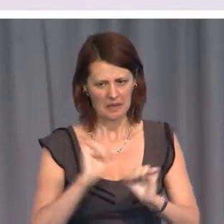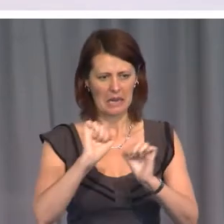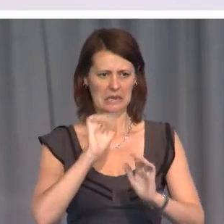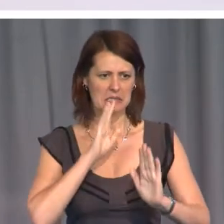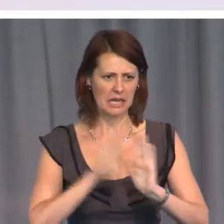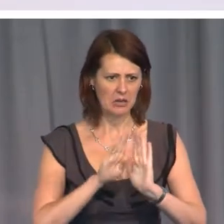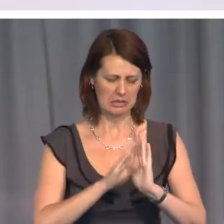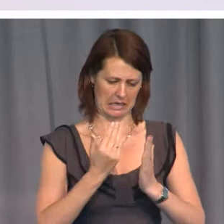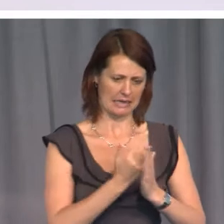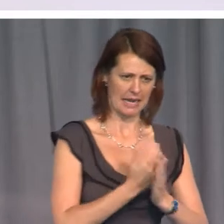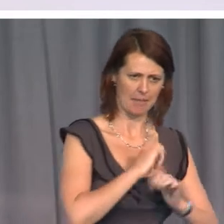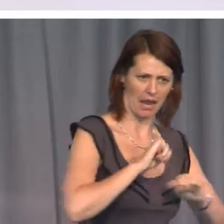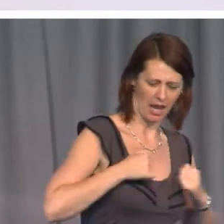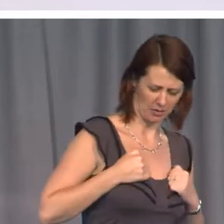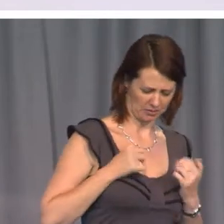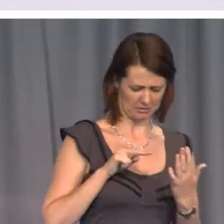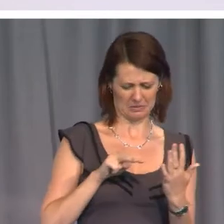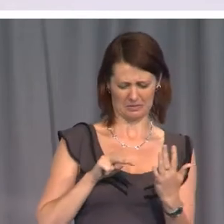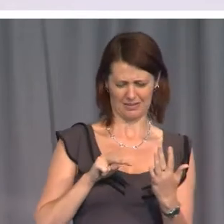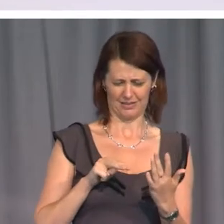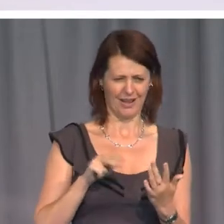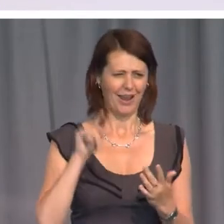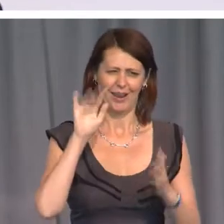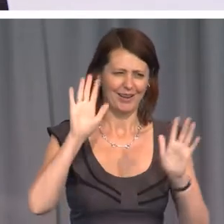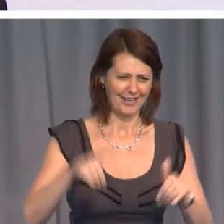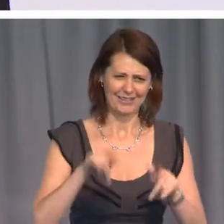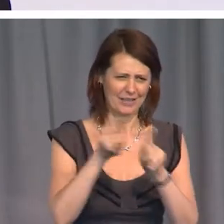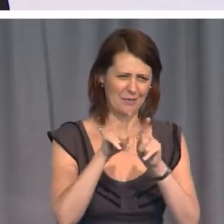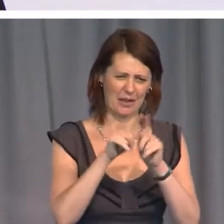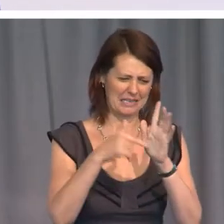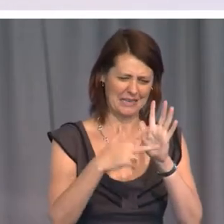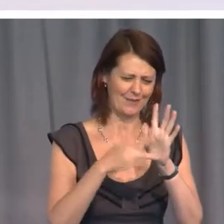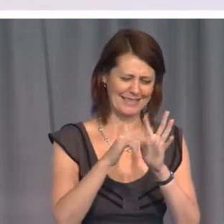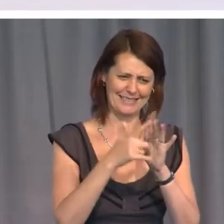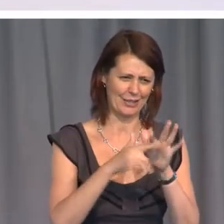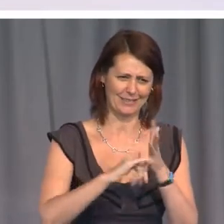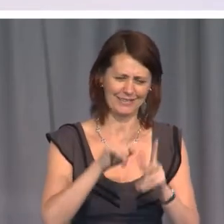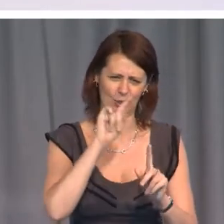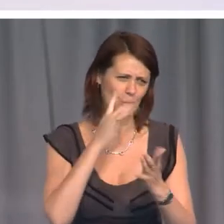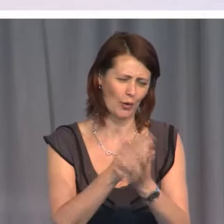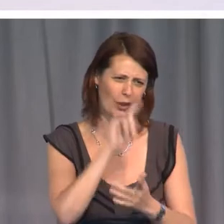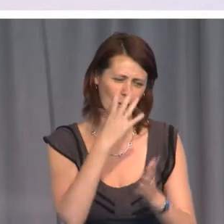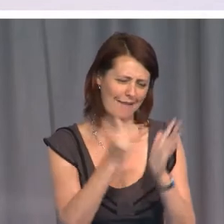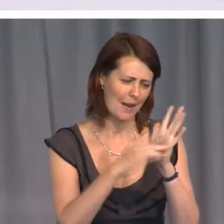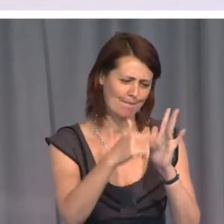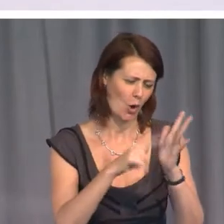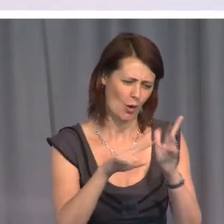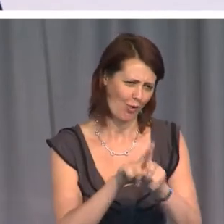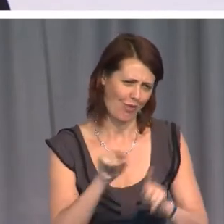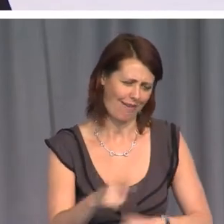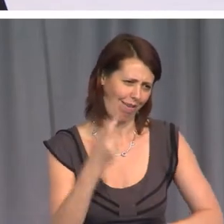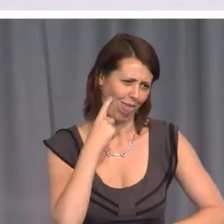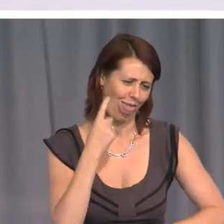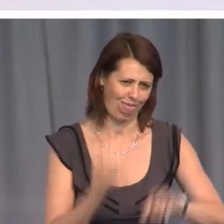I said, no, these are intelligent Australians. They wouldn't have a motto as corny as that on every page.